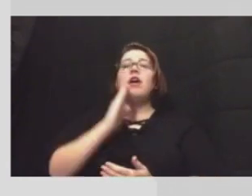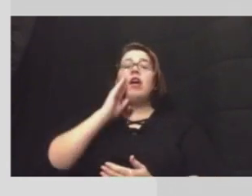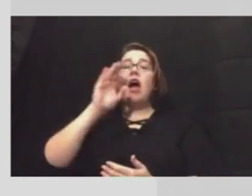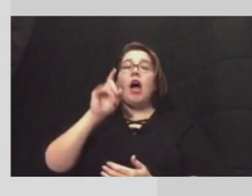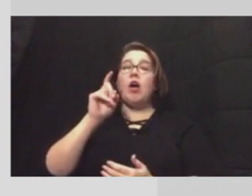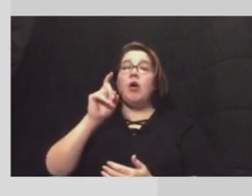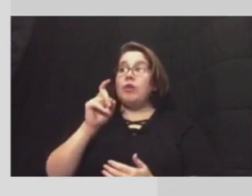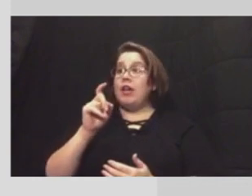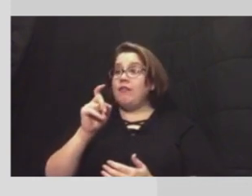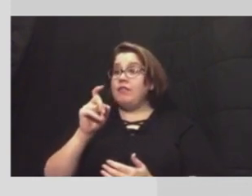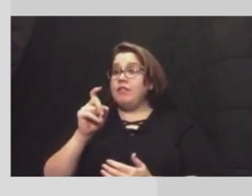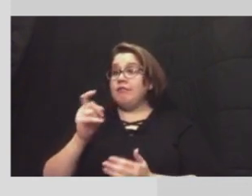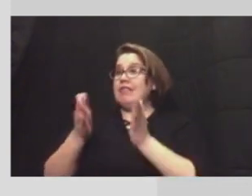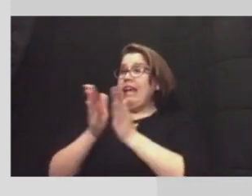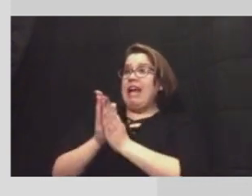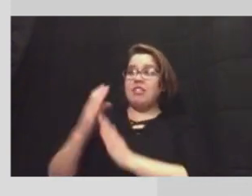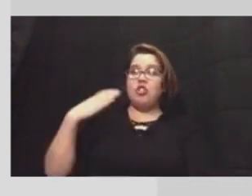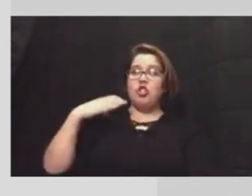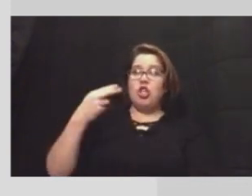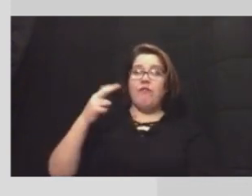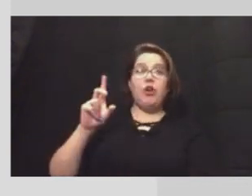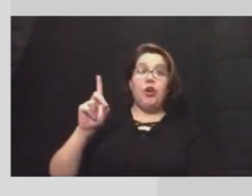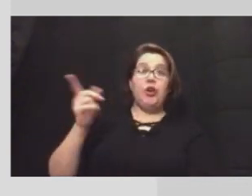chief hood as to what issues he has